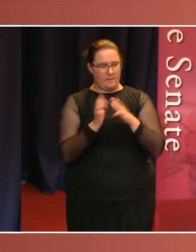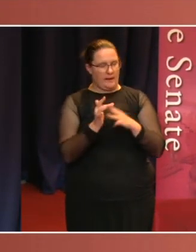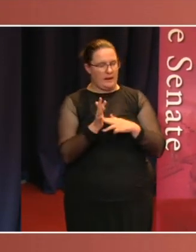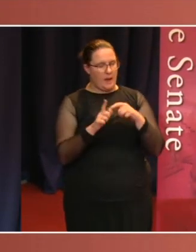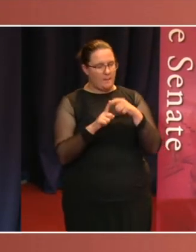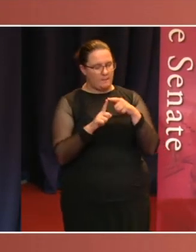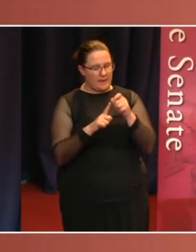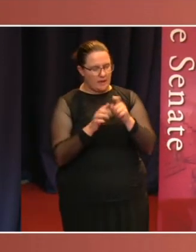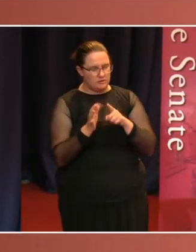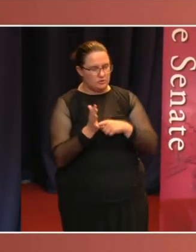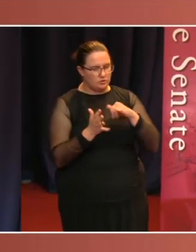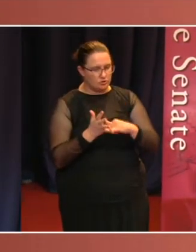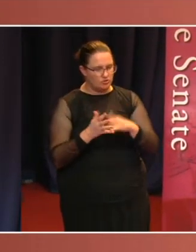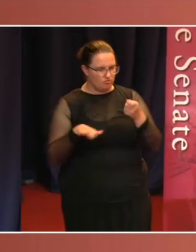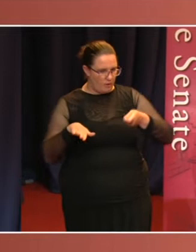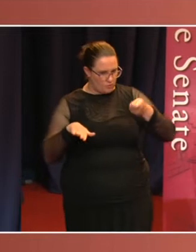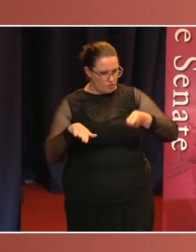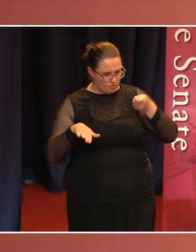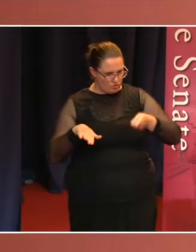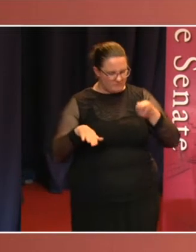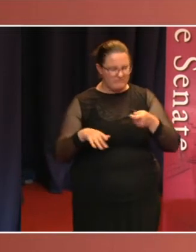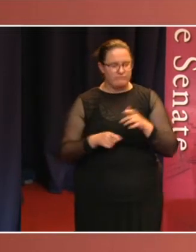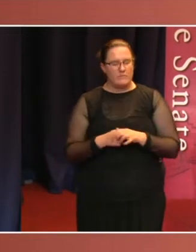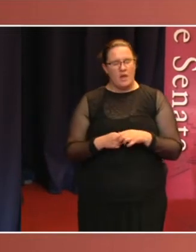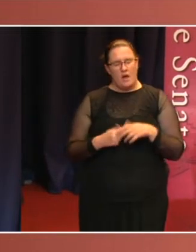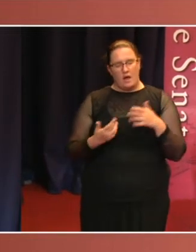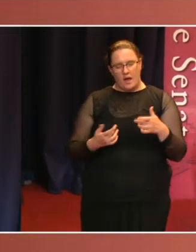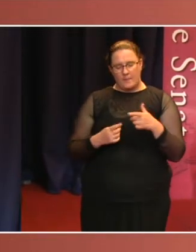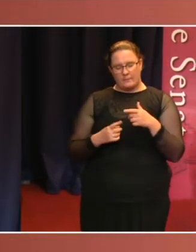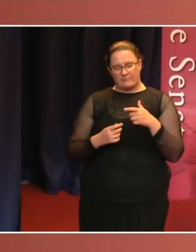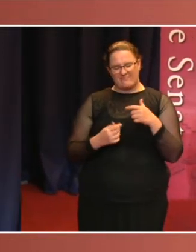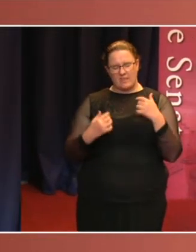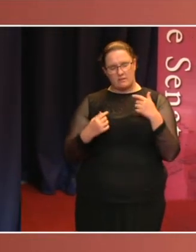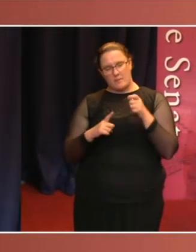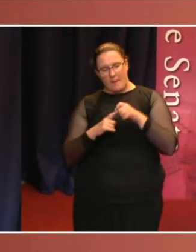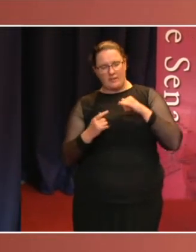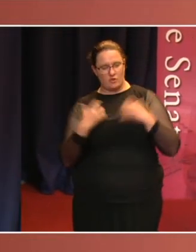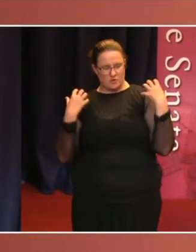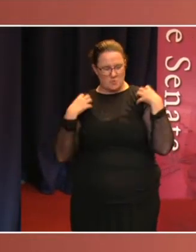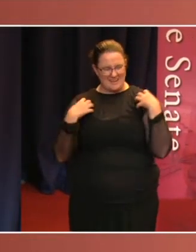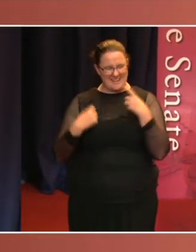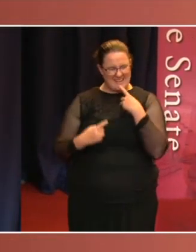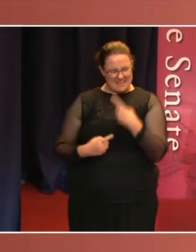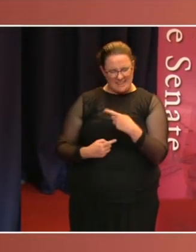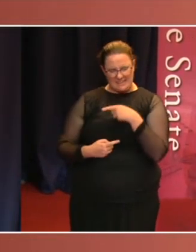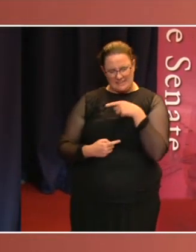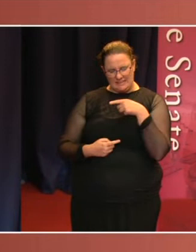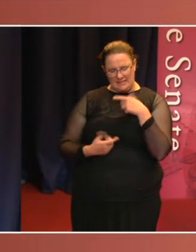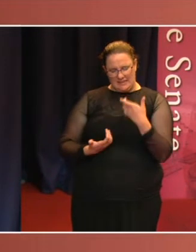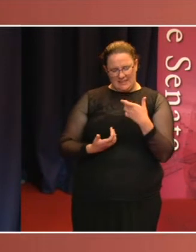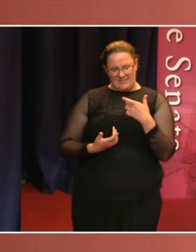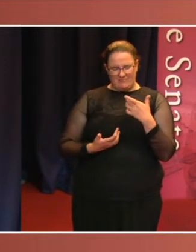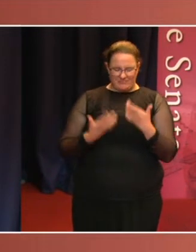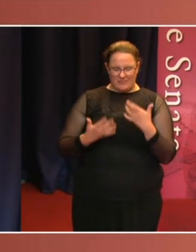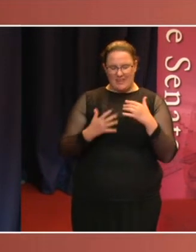public service commissioner, sure known to many of you, has said that Senator Patrick's language went too far, but that the